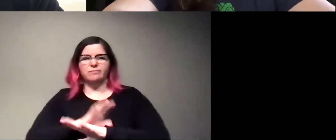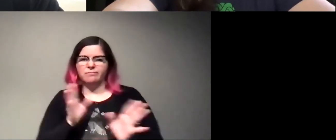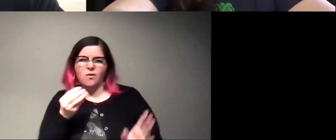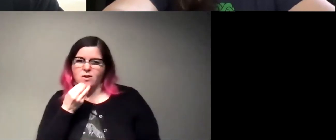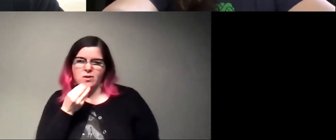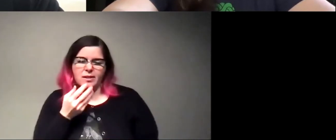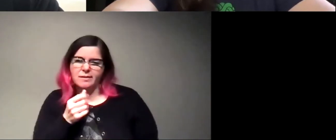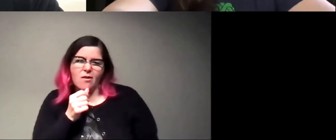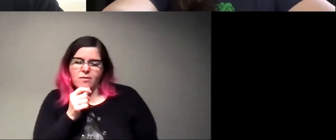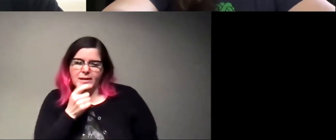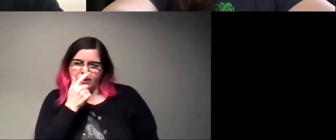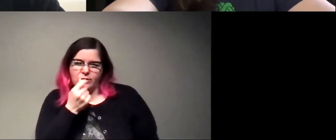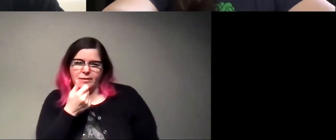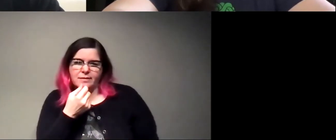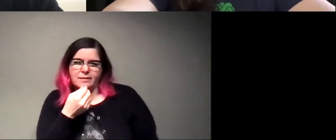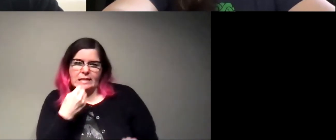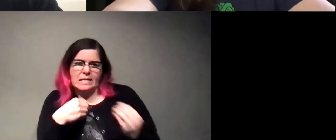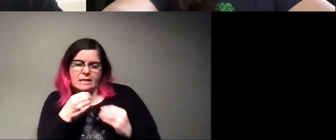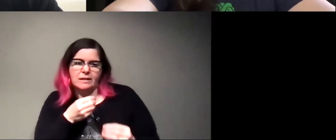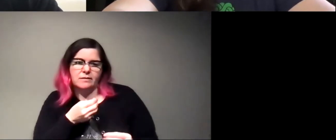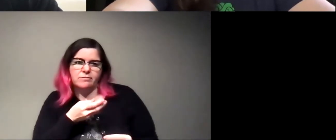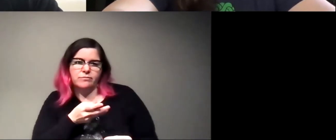really interested in, in eating or drinking.